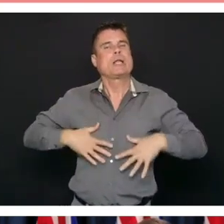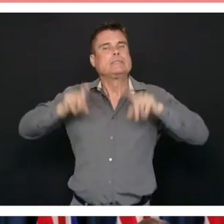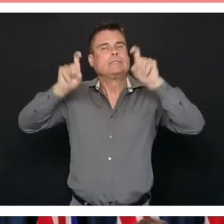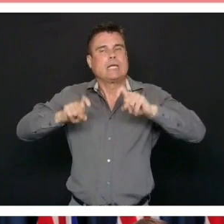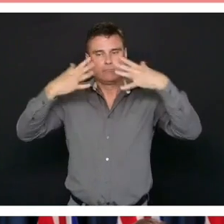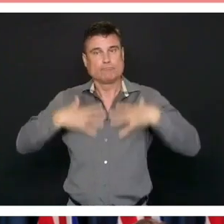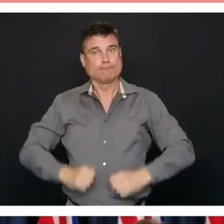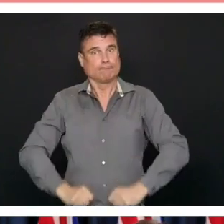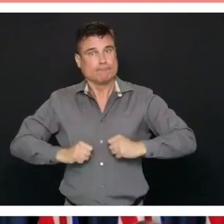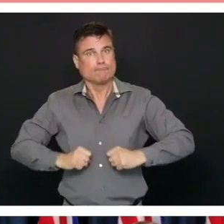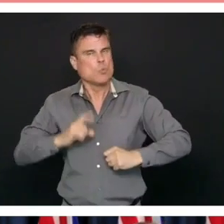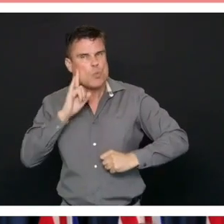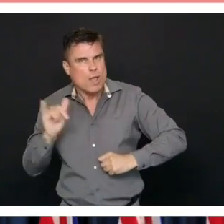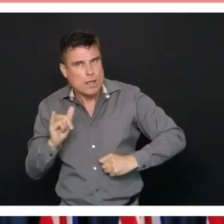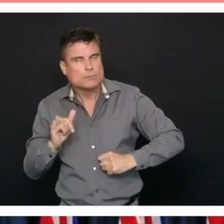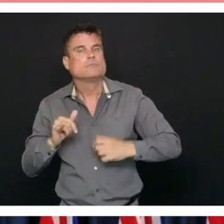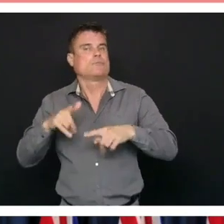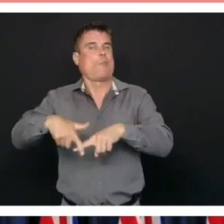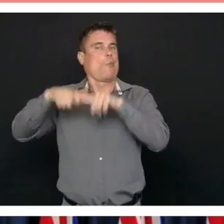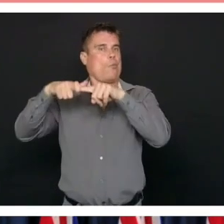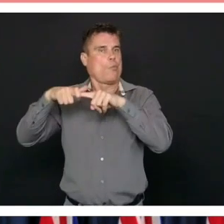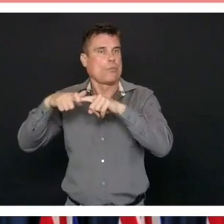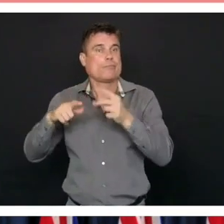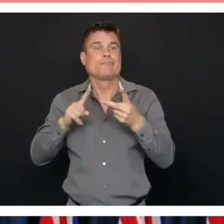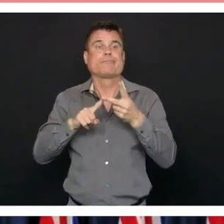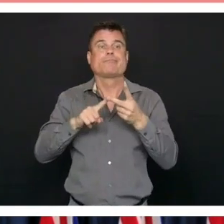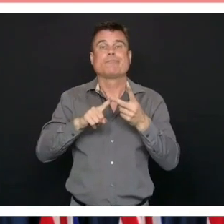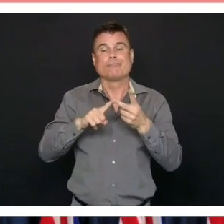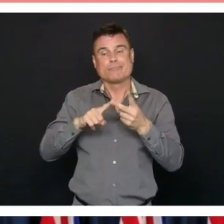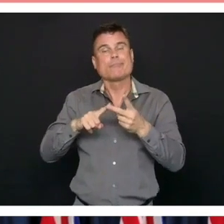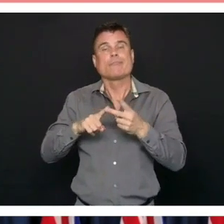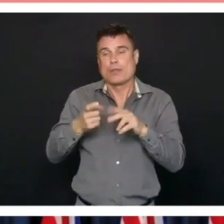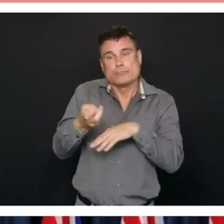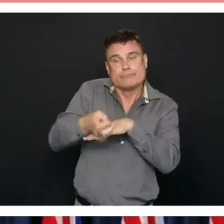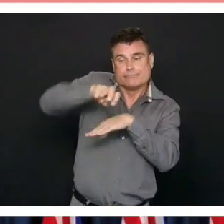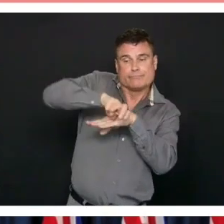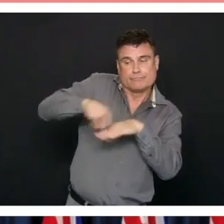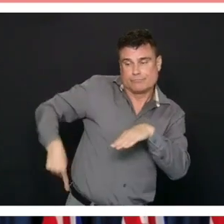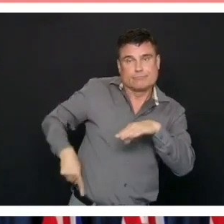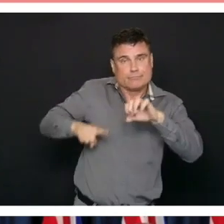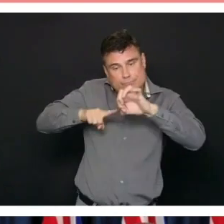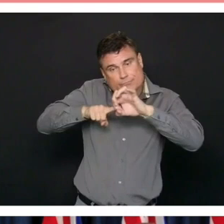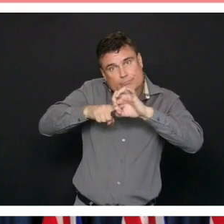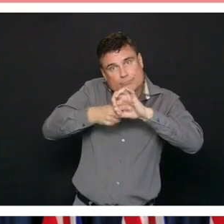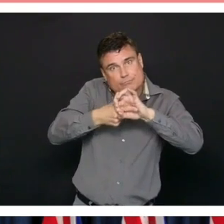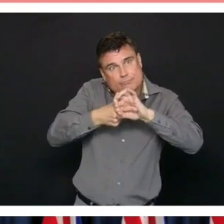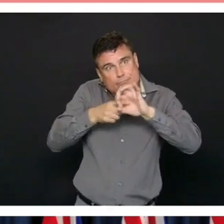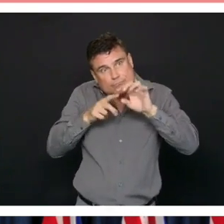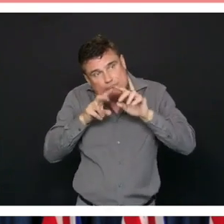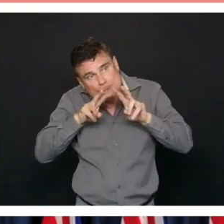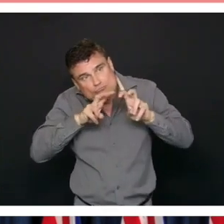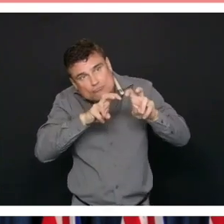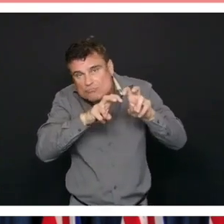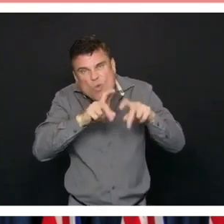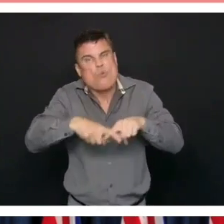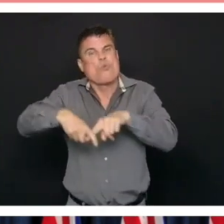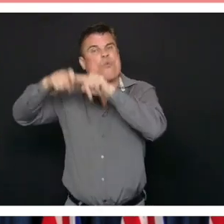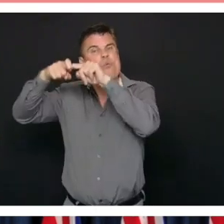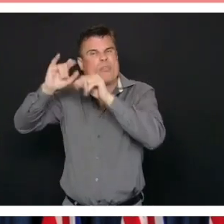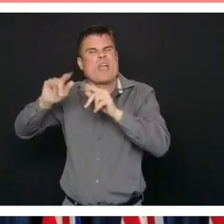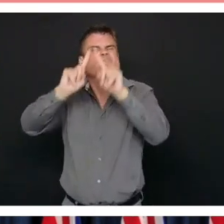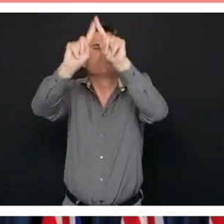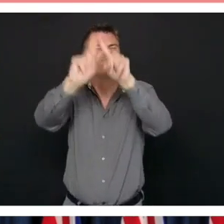cases we will be discovering things that we would have discovered earlier. Our surgery renewal plan